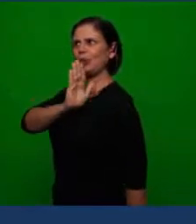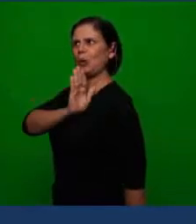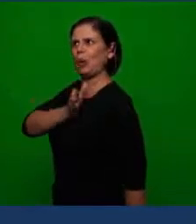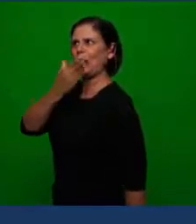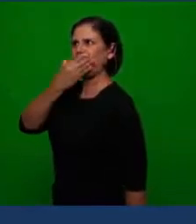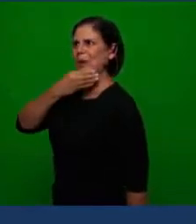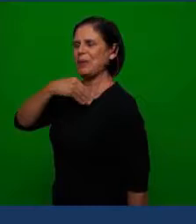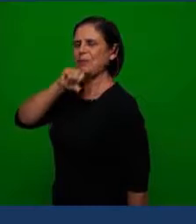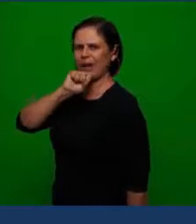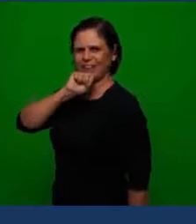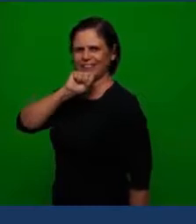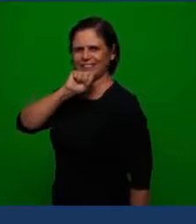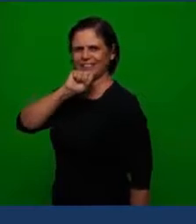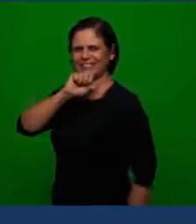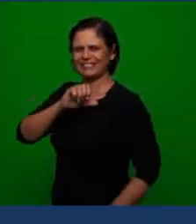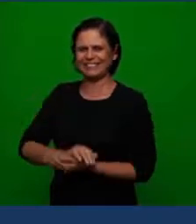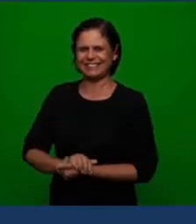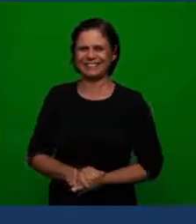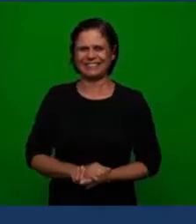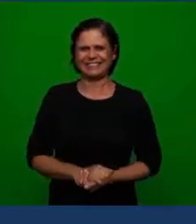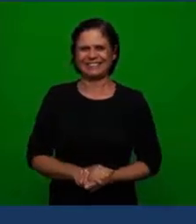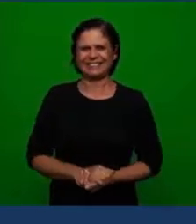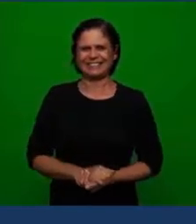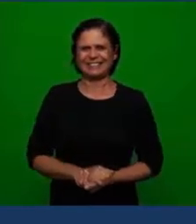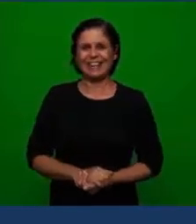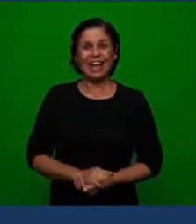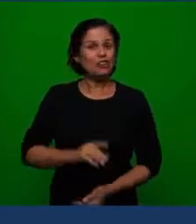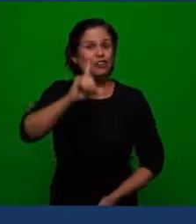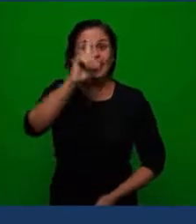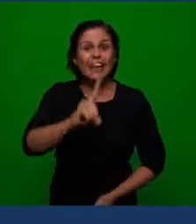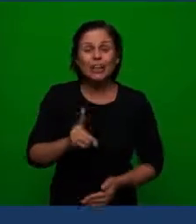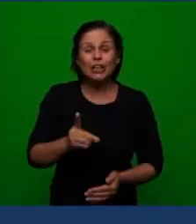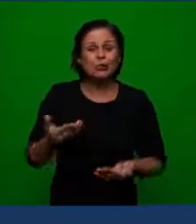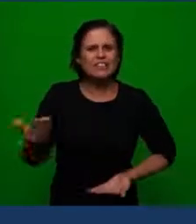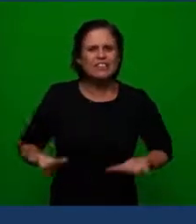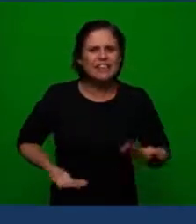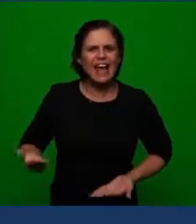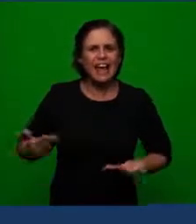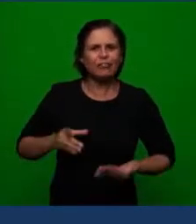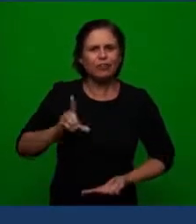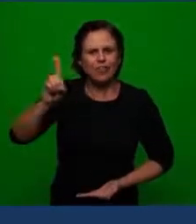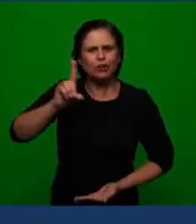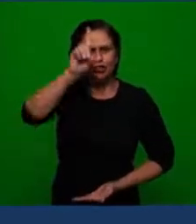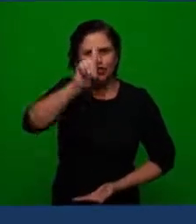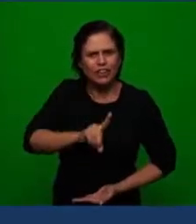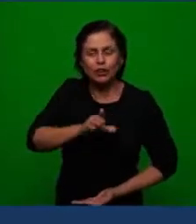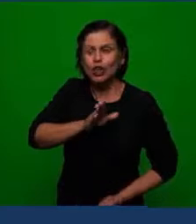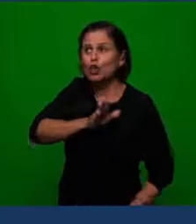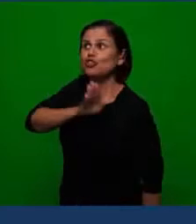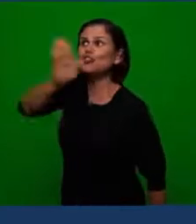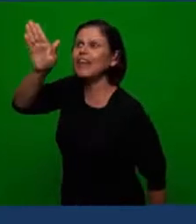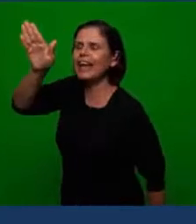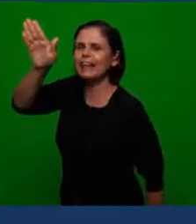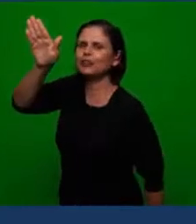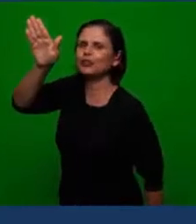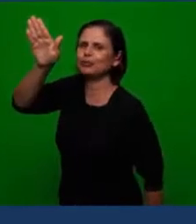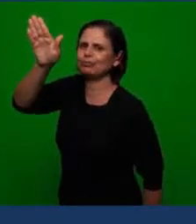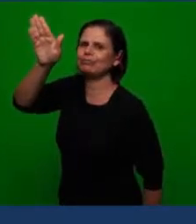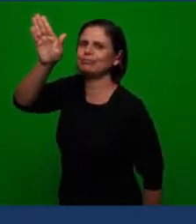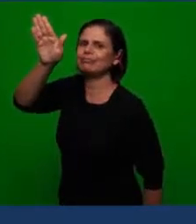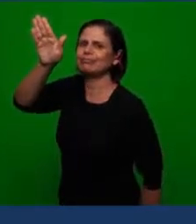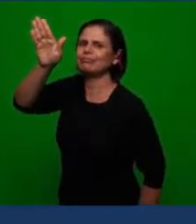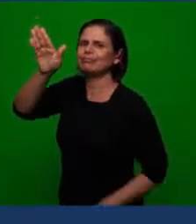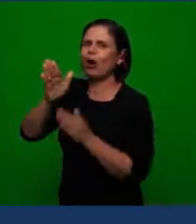here so the brethren are here the reading which is regarding the right of the servant of the Lord to go